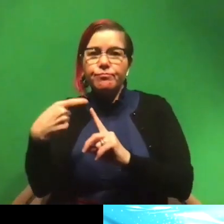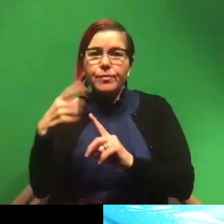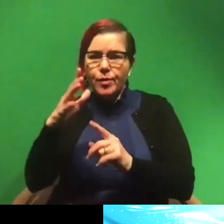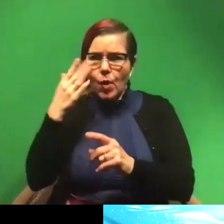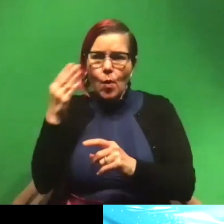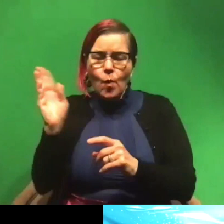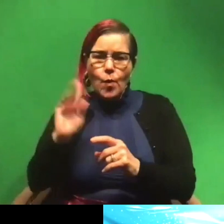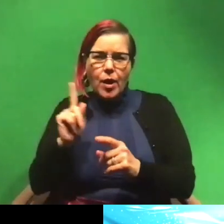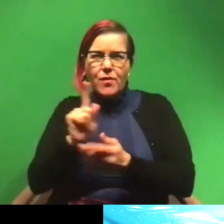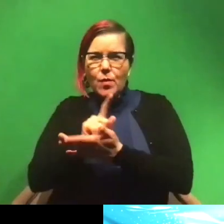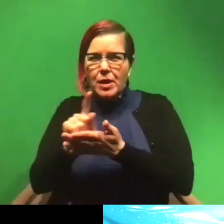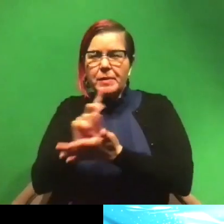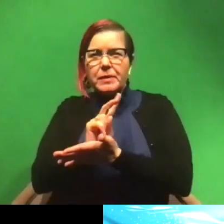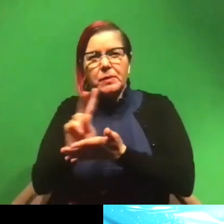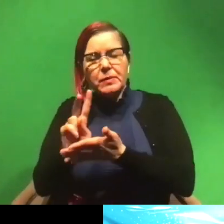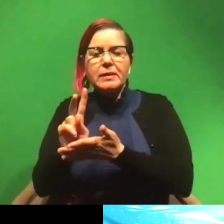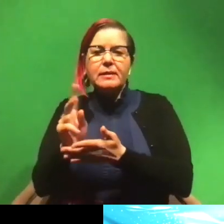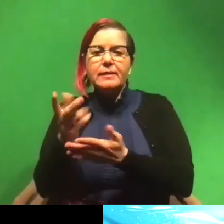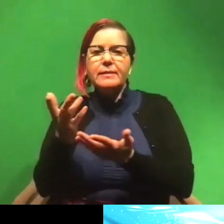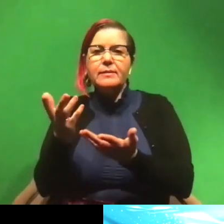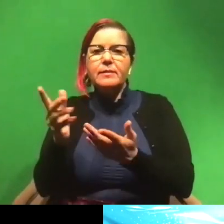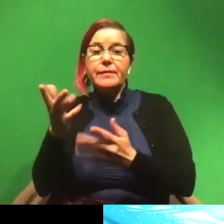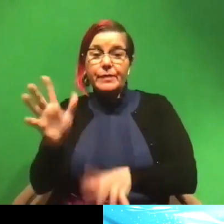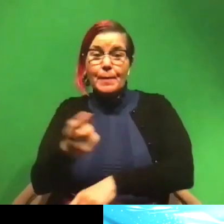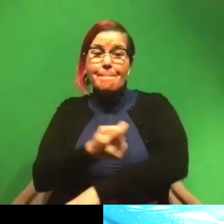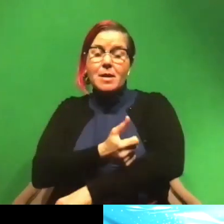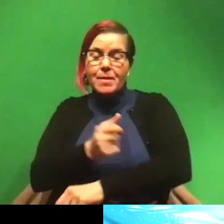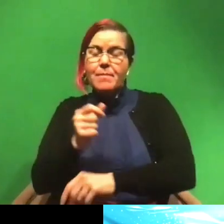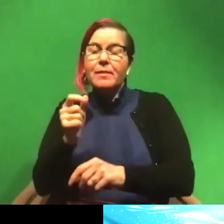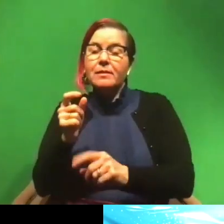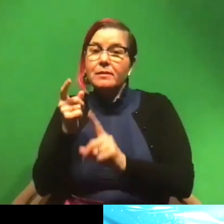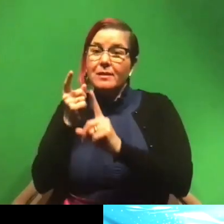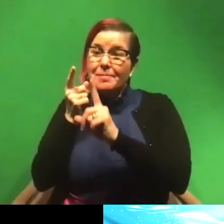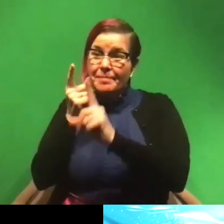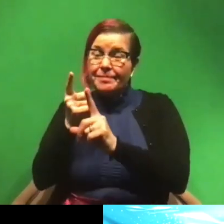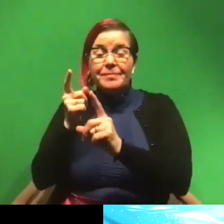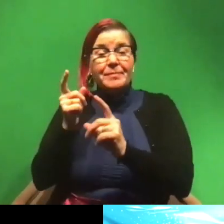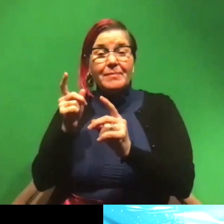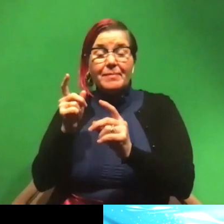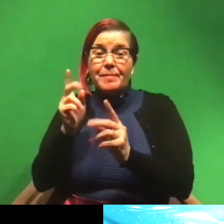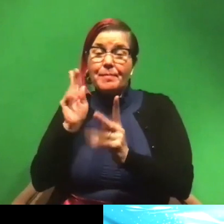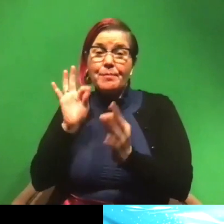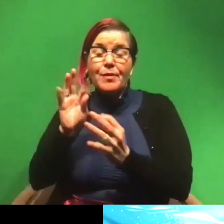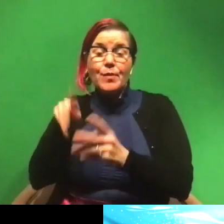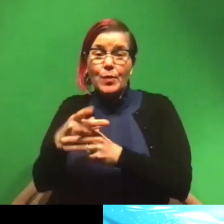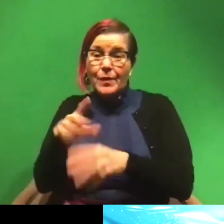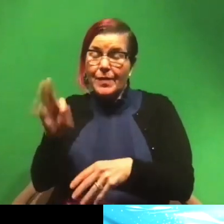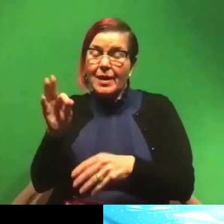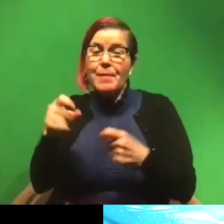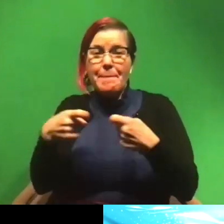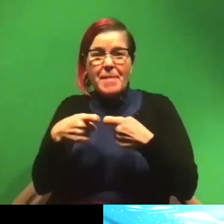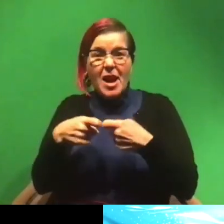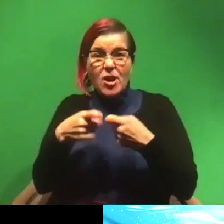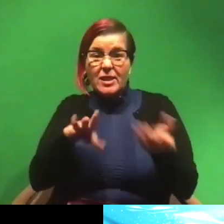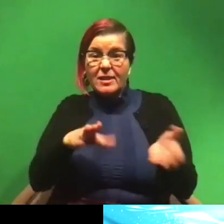a week or two after they popped off so that you could ideally find them. Um, but once their battery dies, there's no way we could